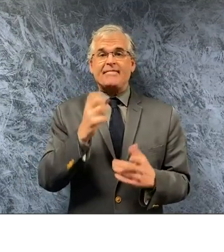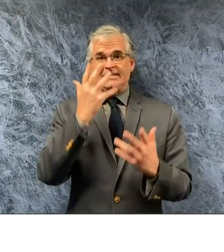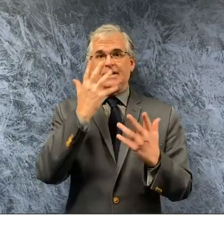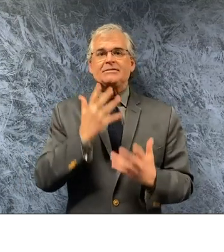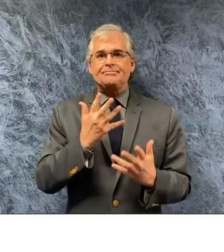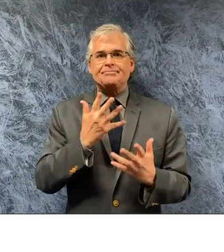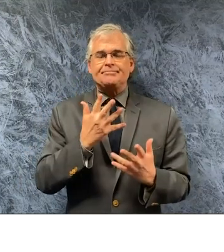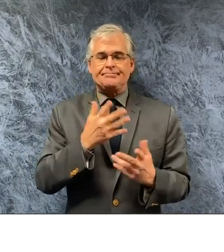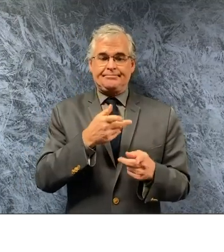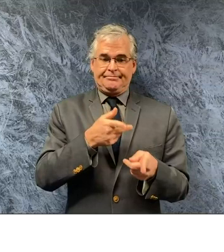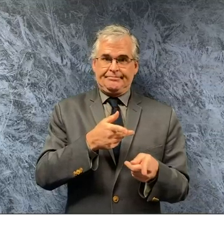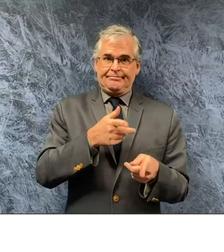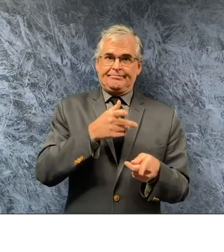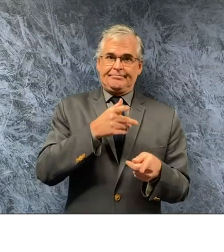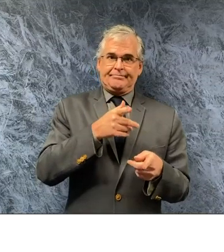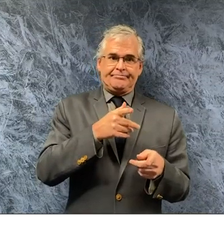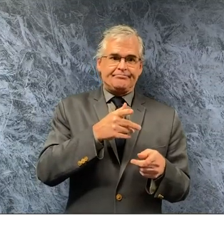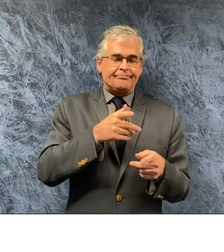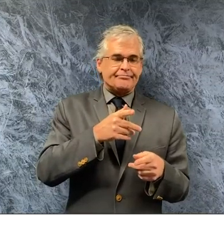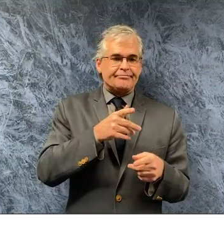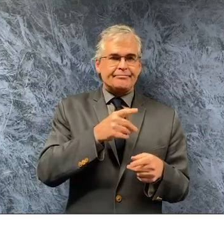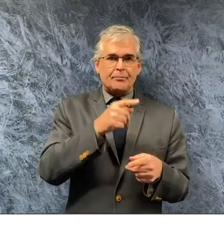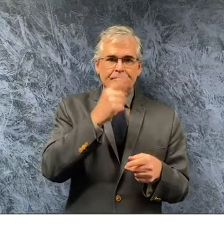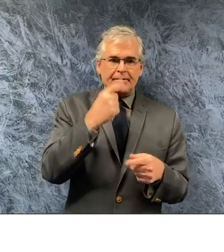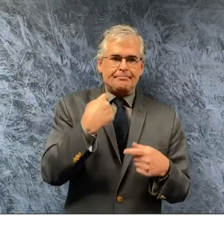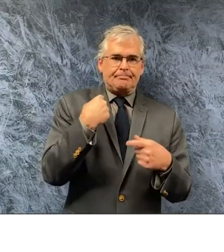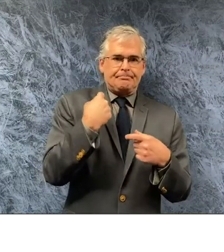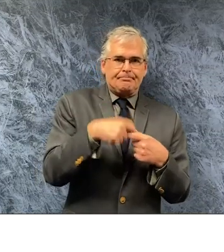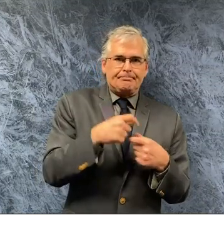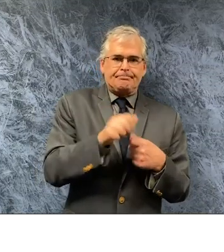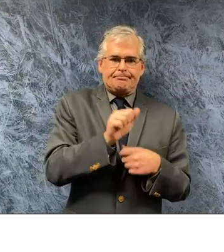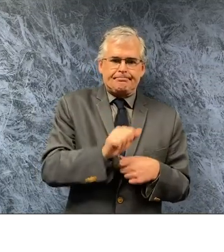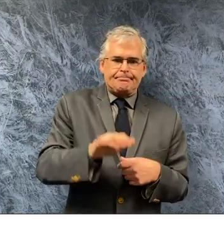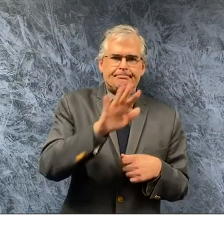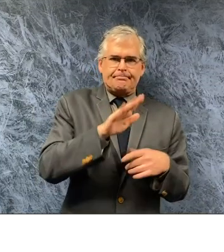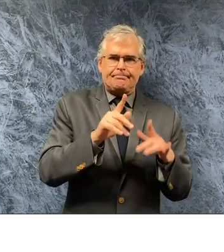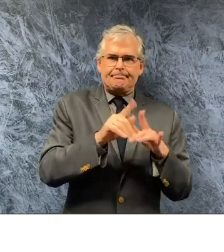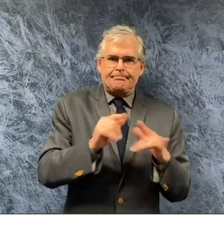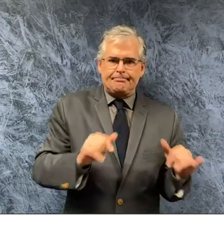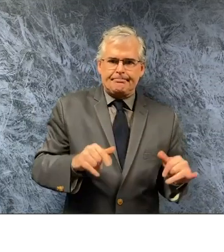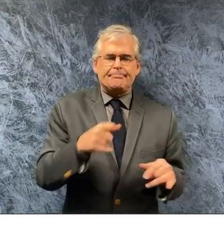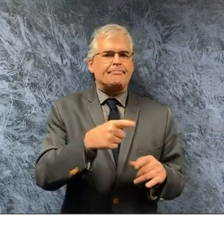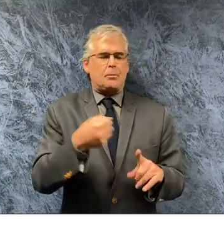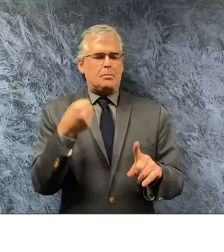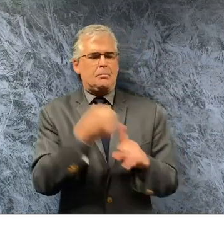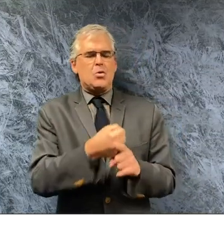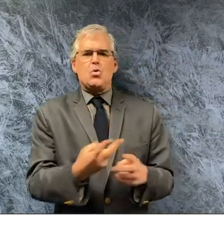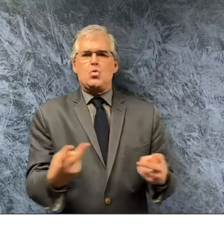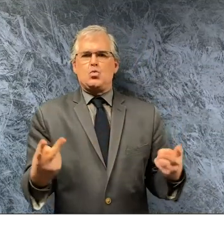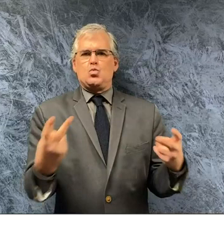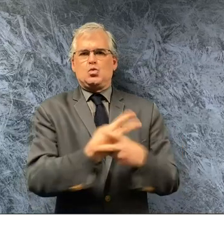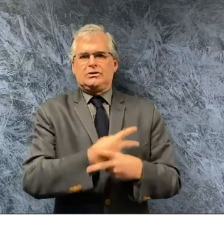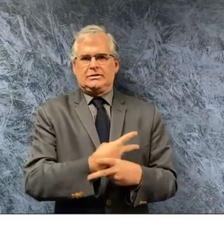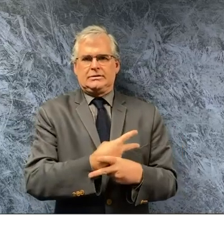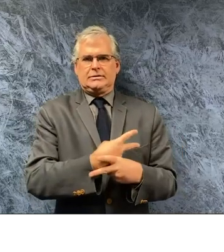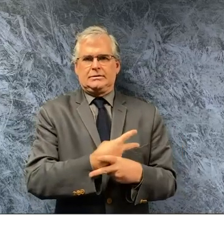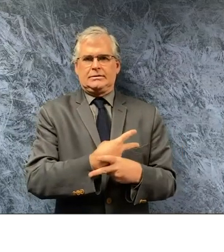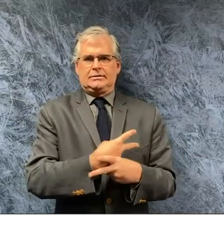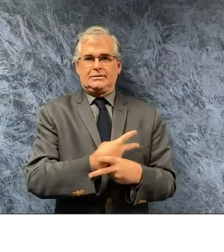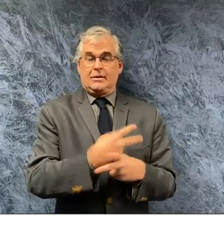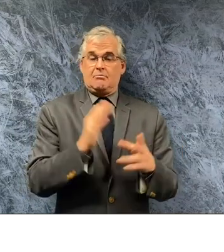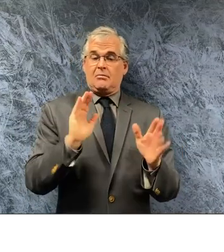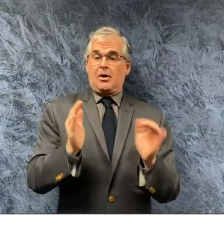the most when you get a medical situation the health care provided in our minority communities is nowhere near that of our more affluent